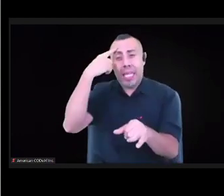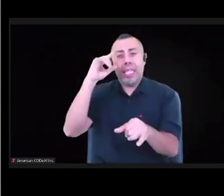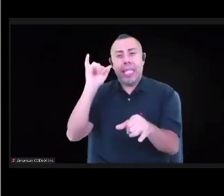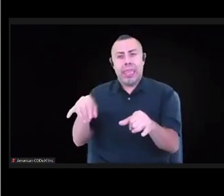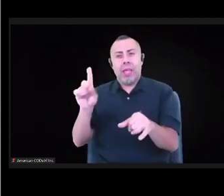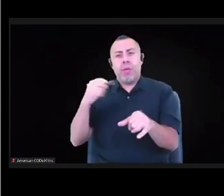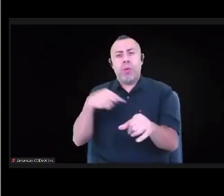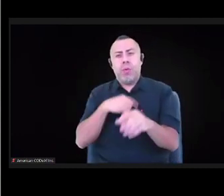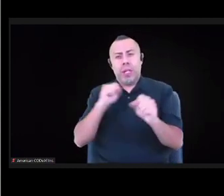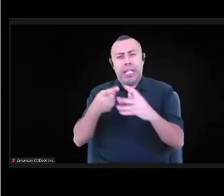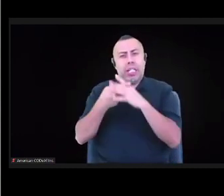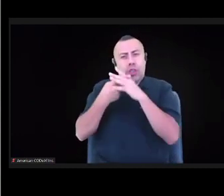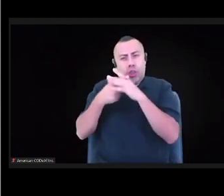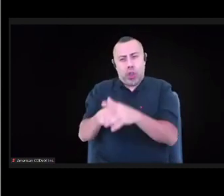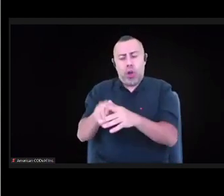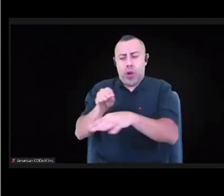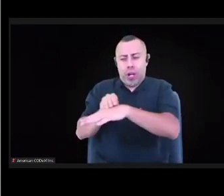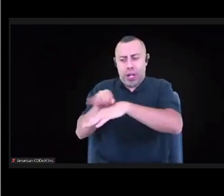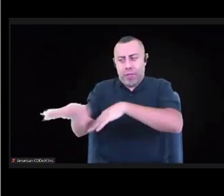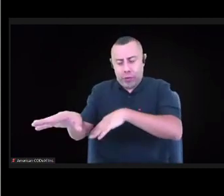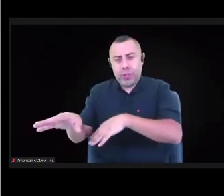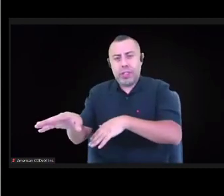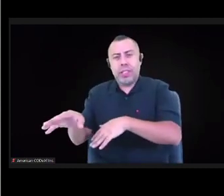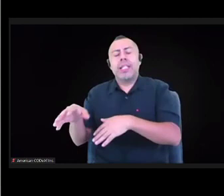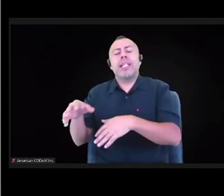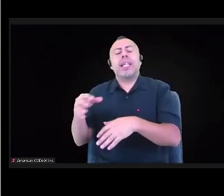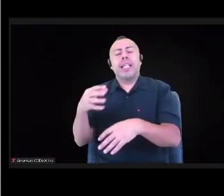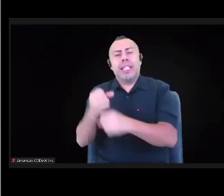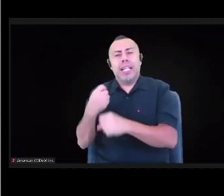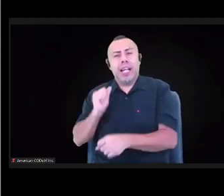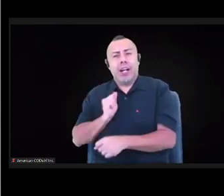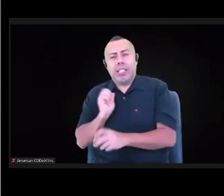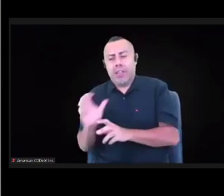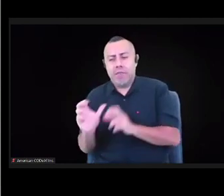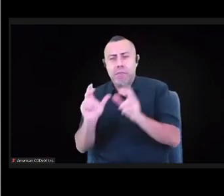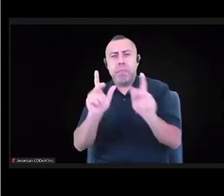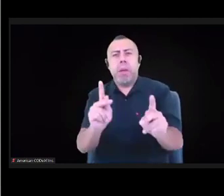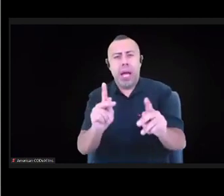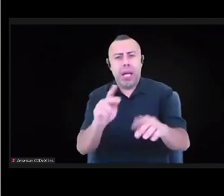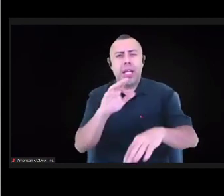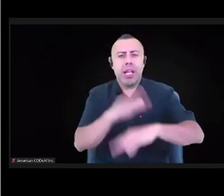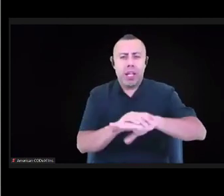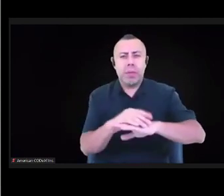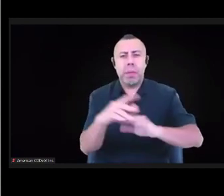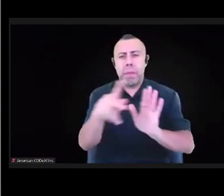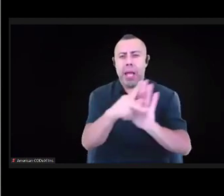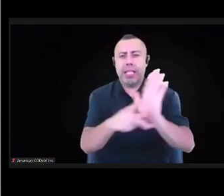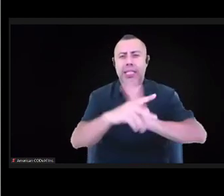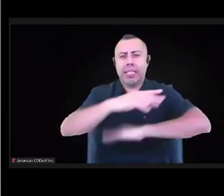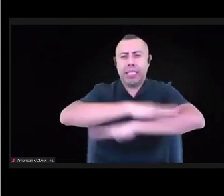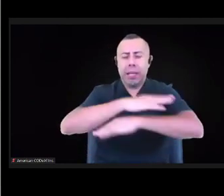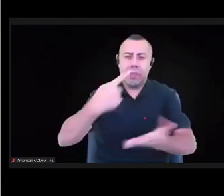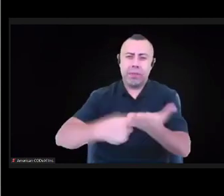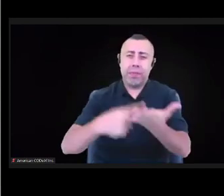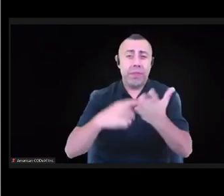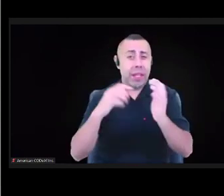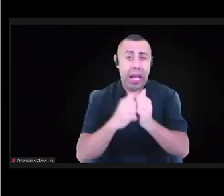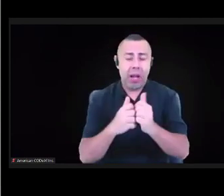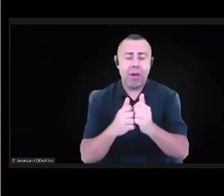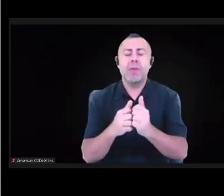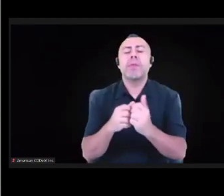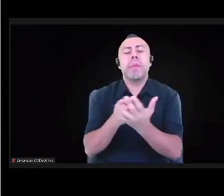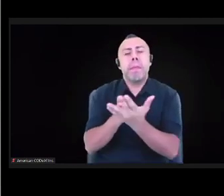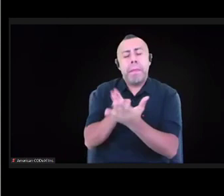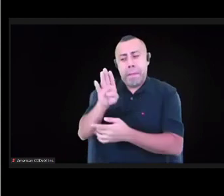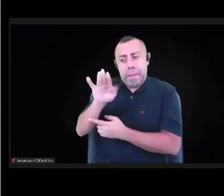larger tables of policy by starting to talk about the role that culture plays in terms of even that capitalism itself is